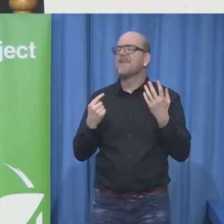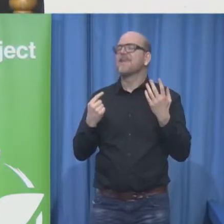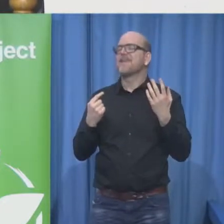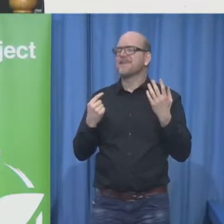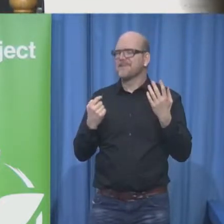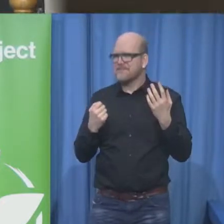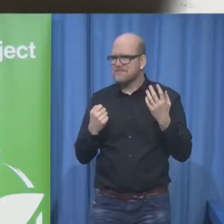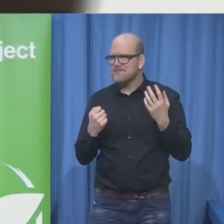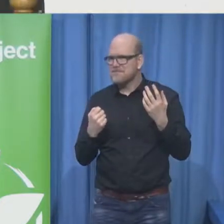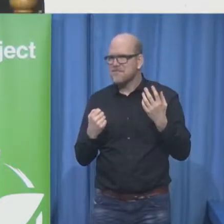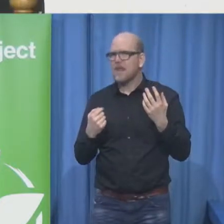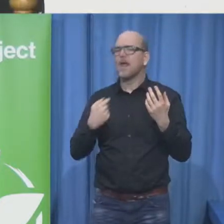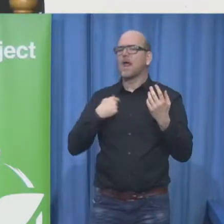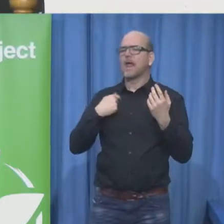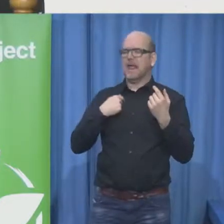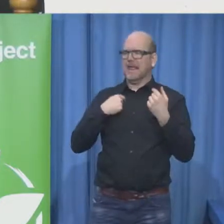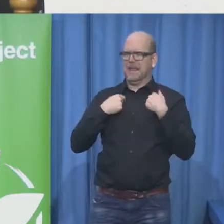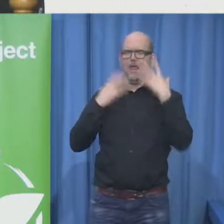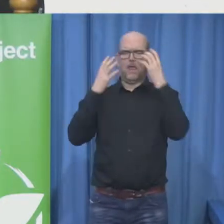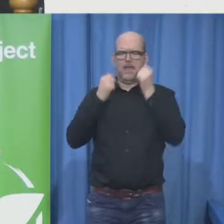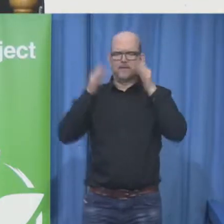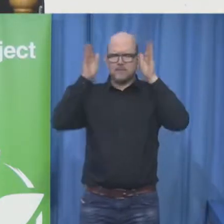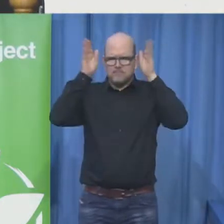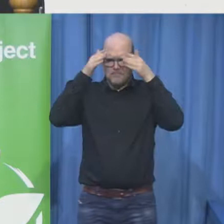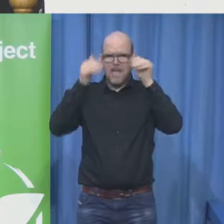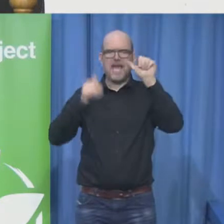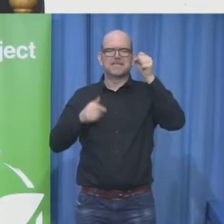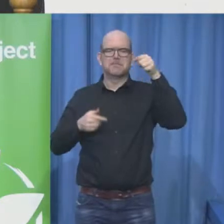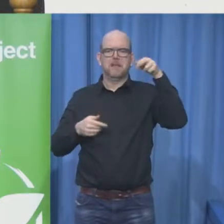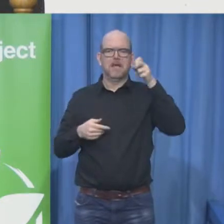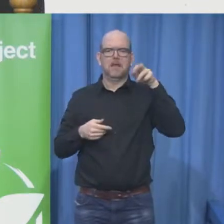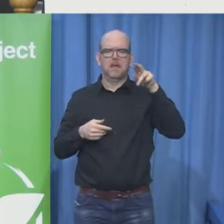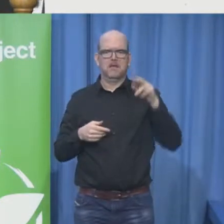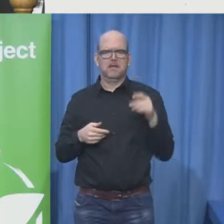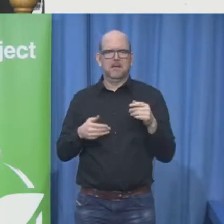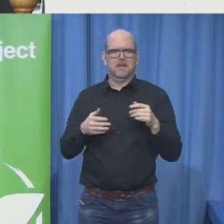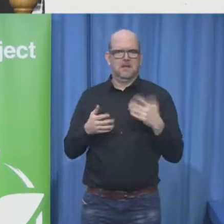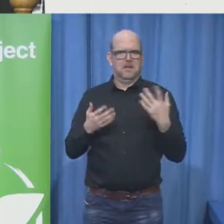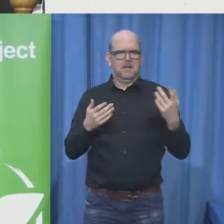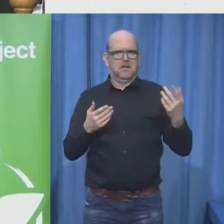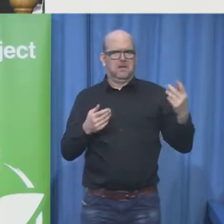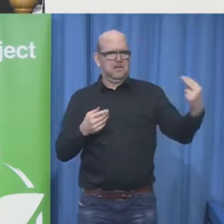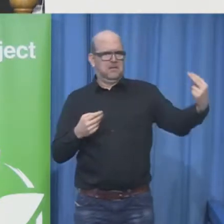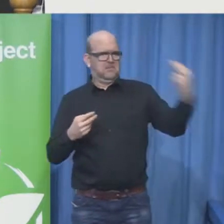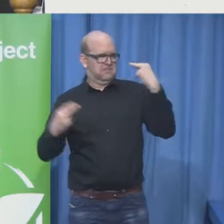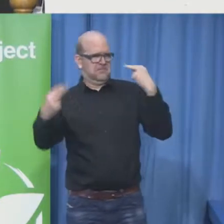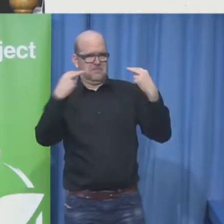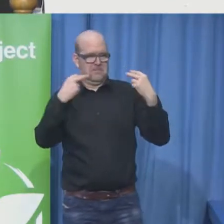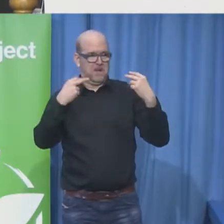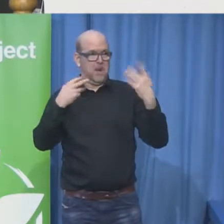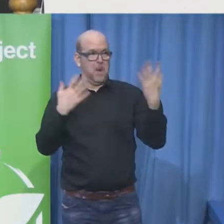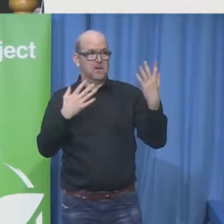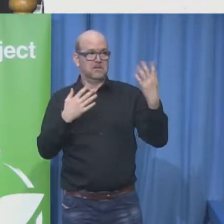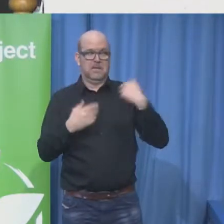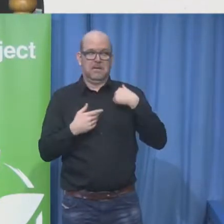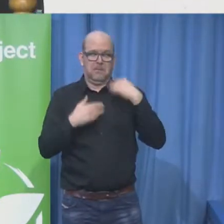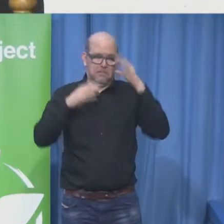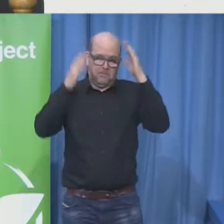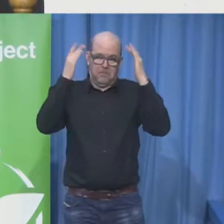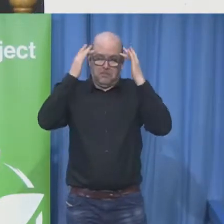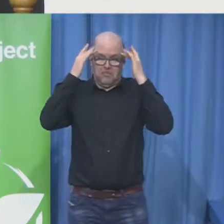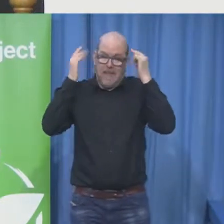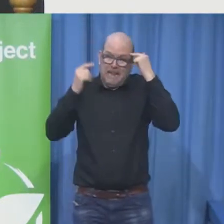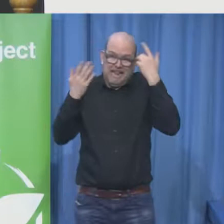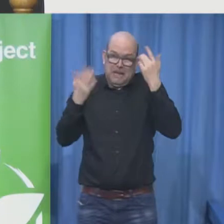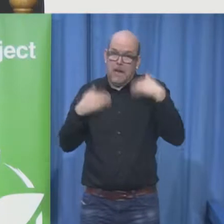I have no idea what people assume about me I'm always surprised that people give people